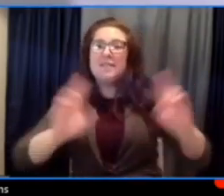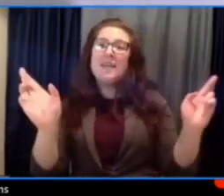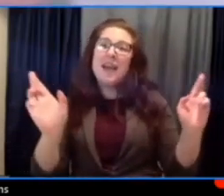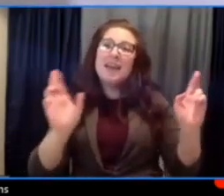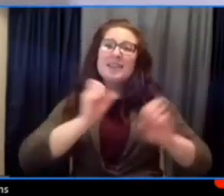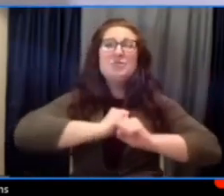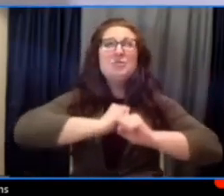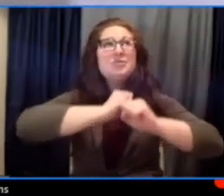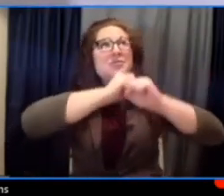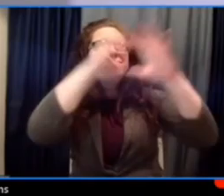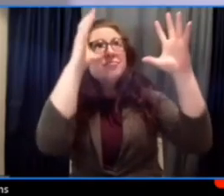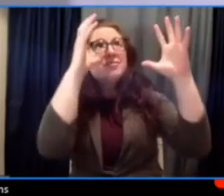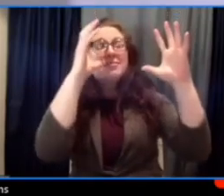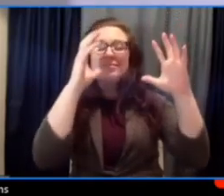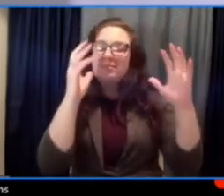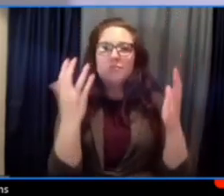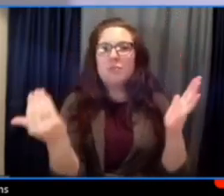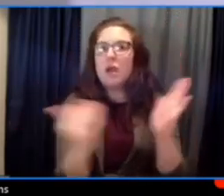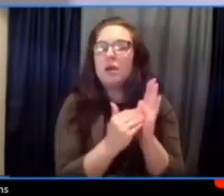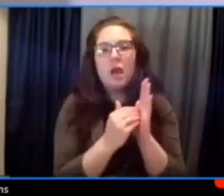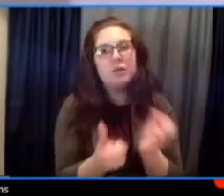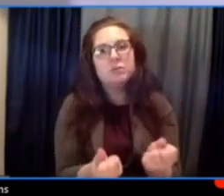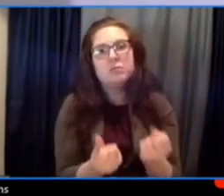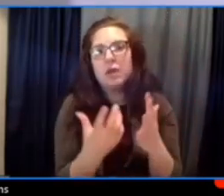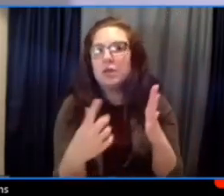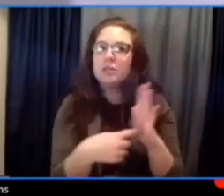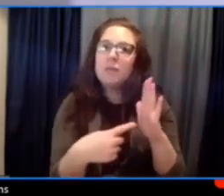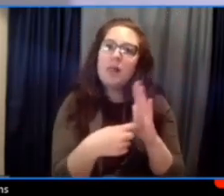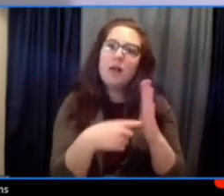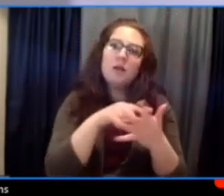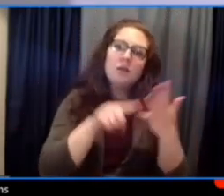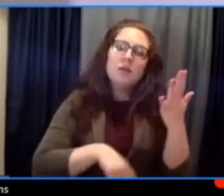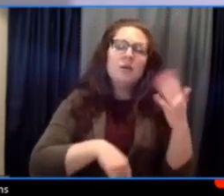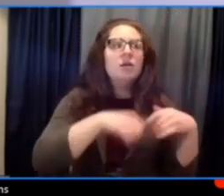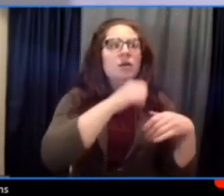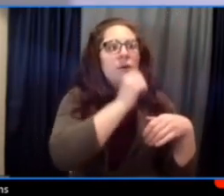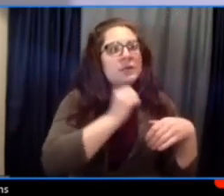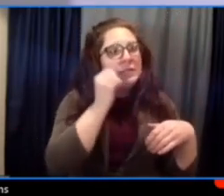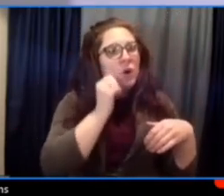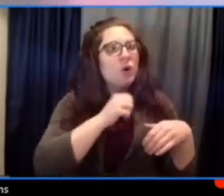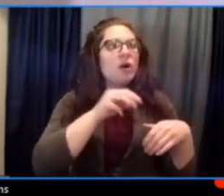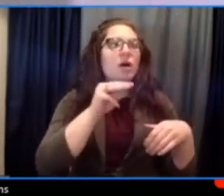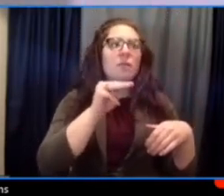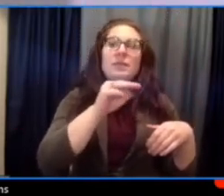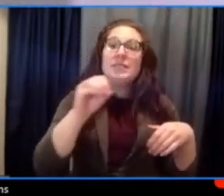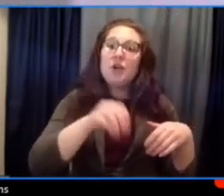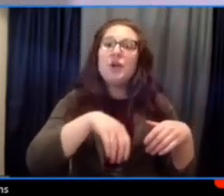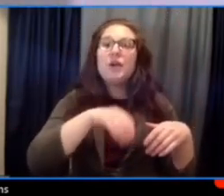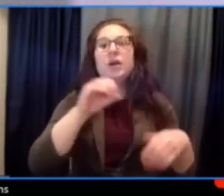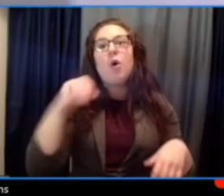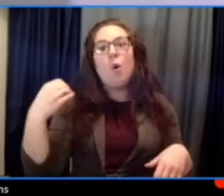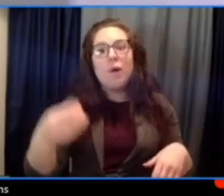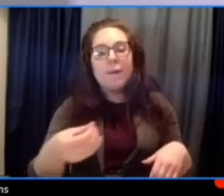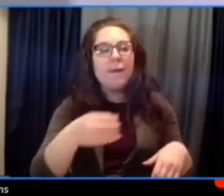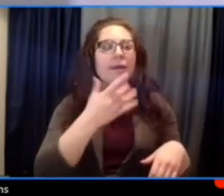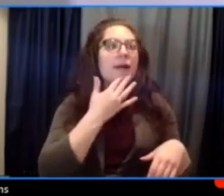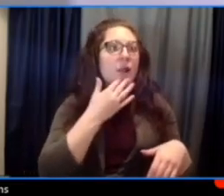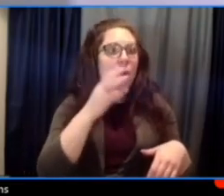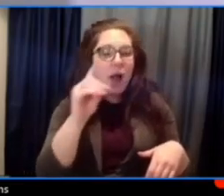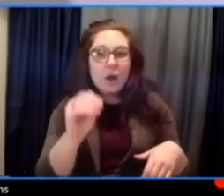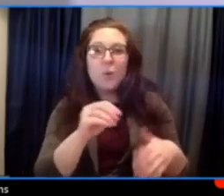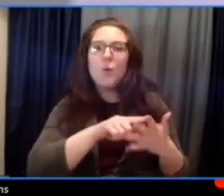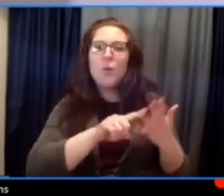again, tons of examples here, right, we can think about Arizona and Missouri and Oregon and Colorado, where we've been making those investments